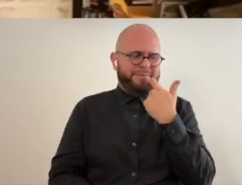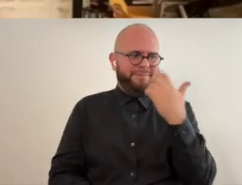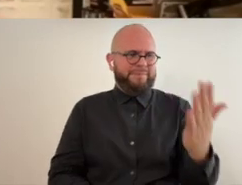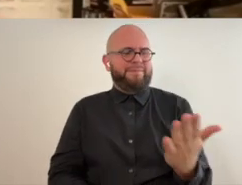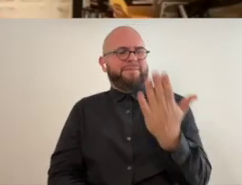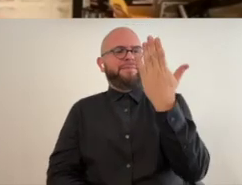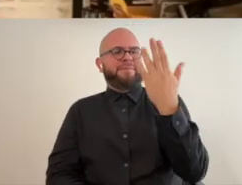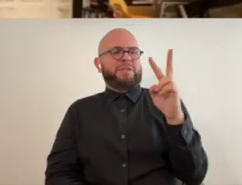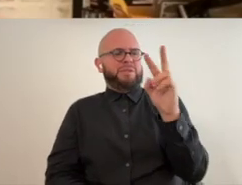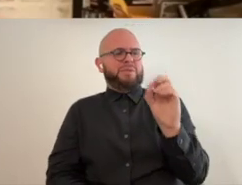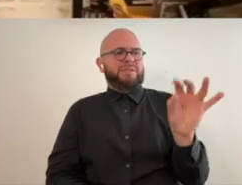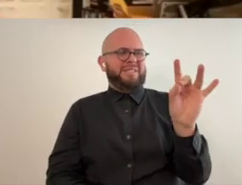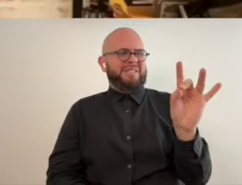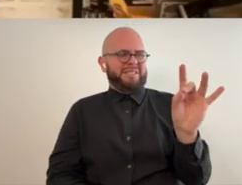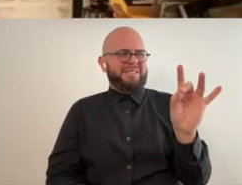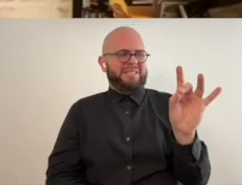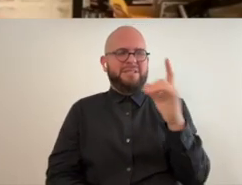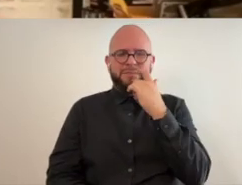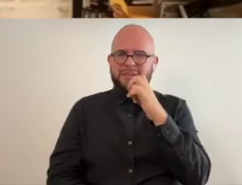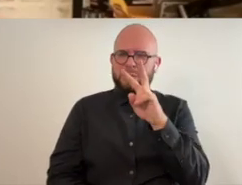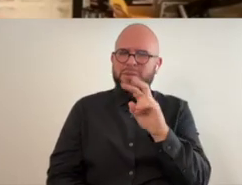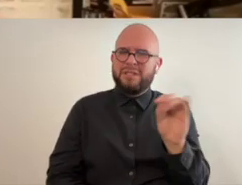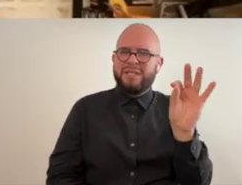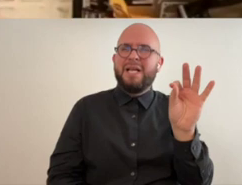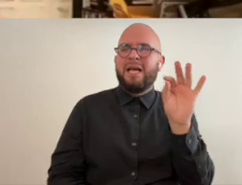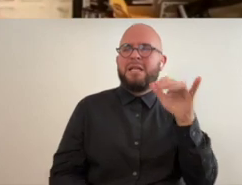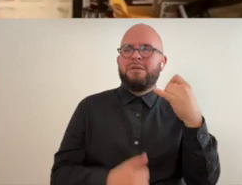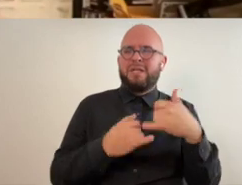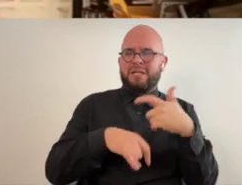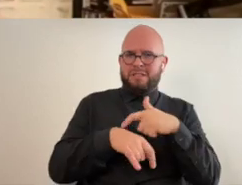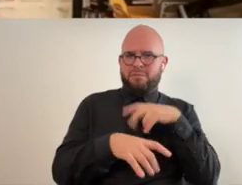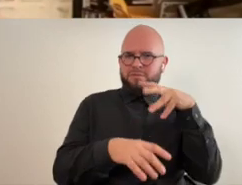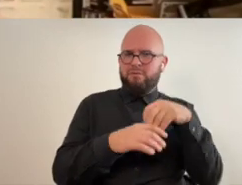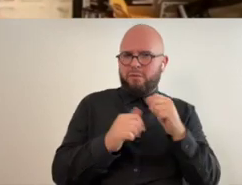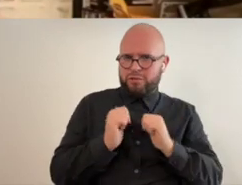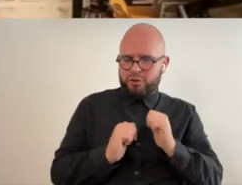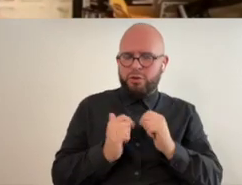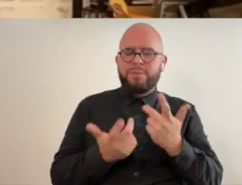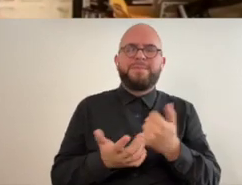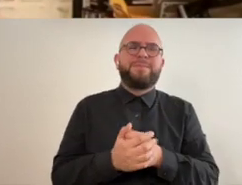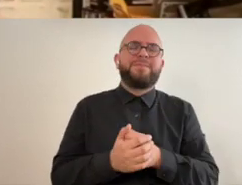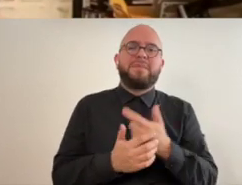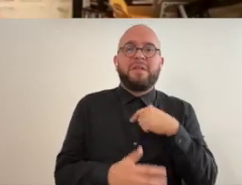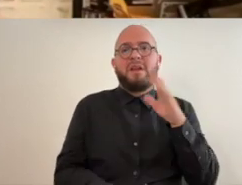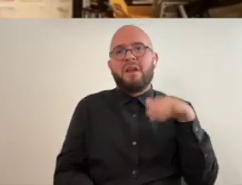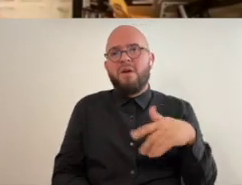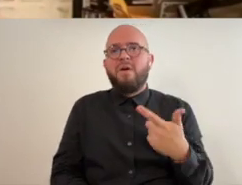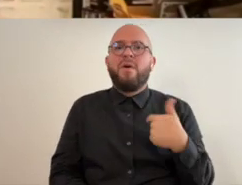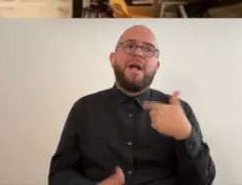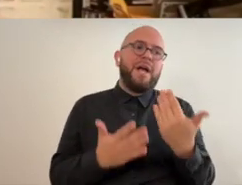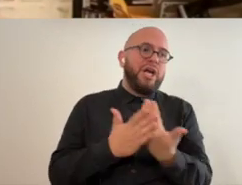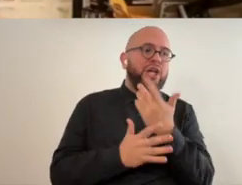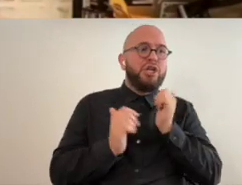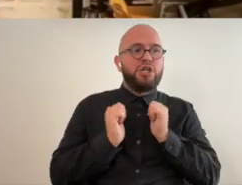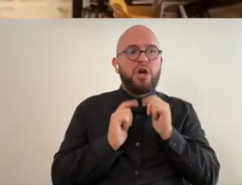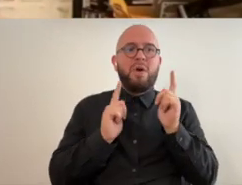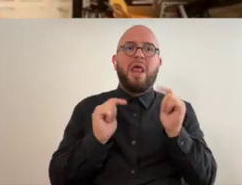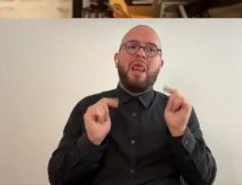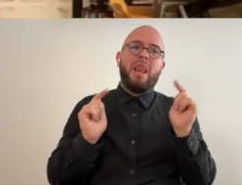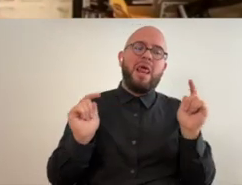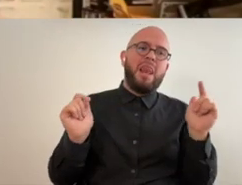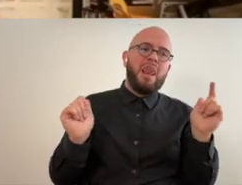because 2009 was the last time i i was in a show and was doing art and i was like i got in a show and